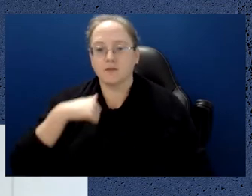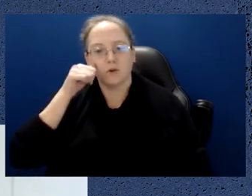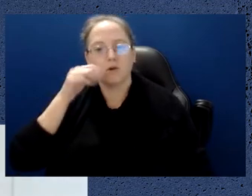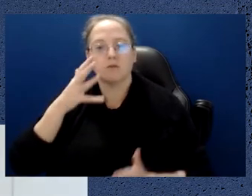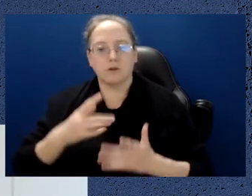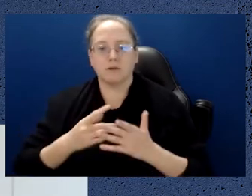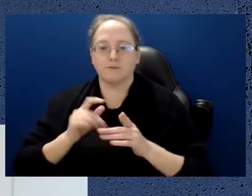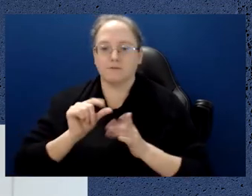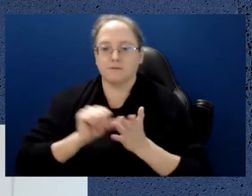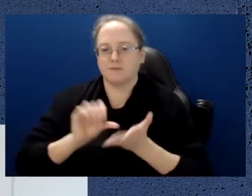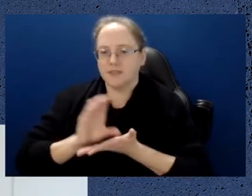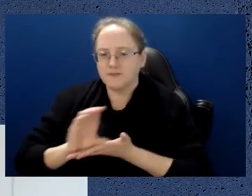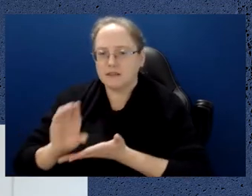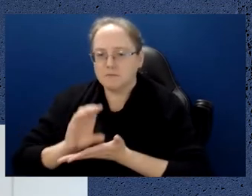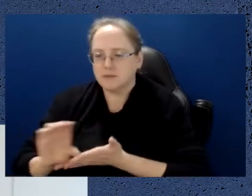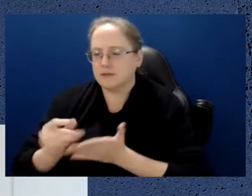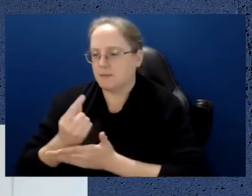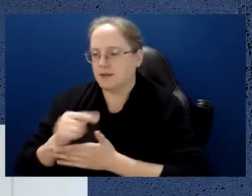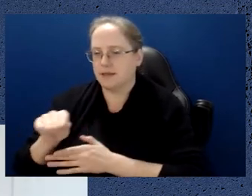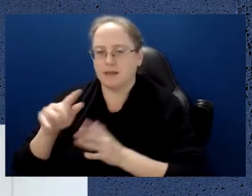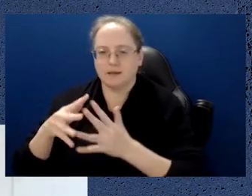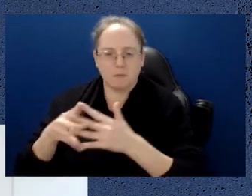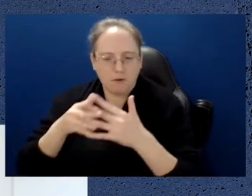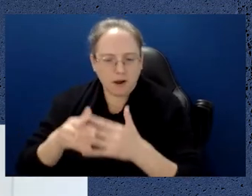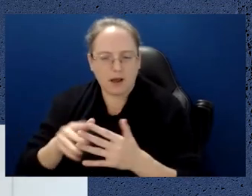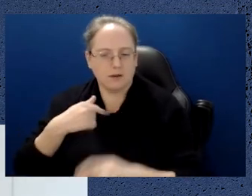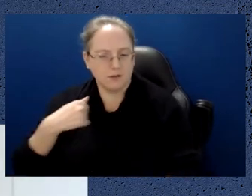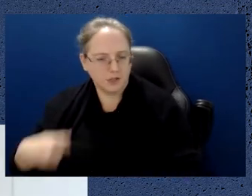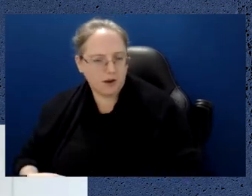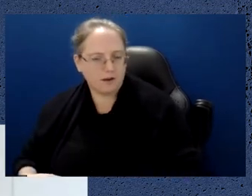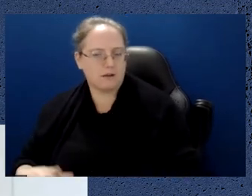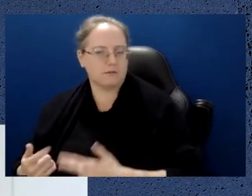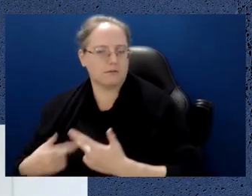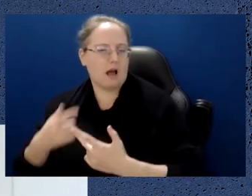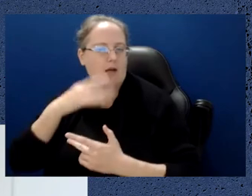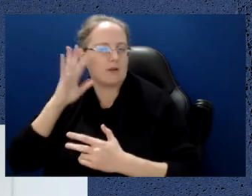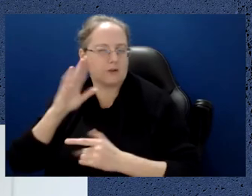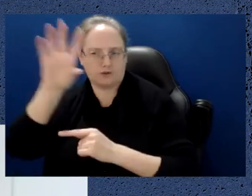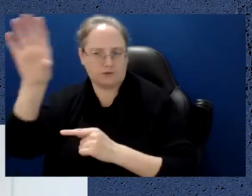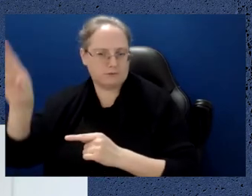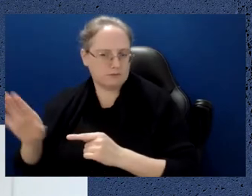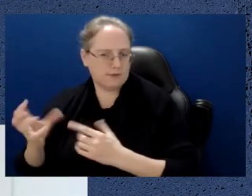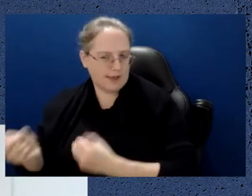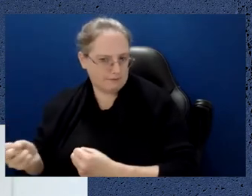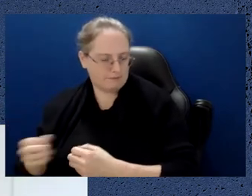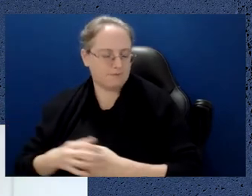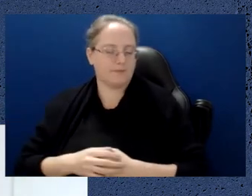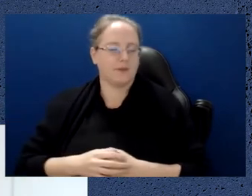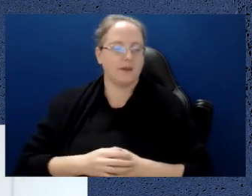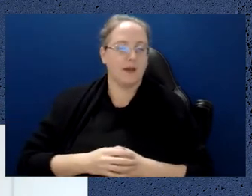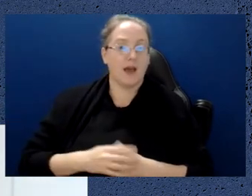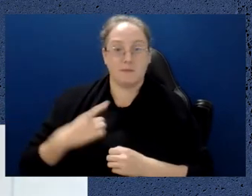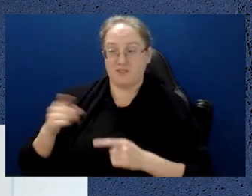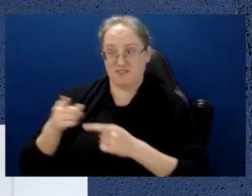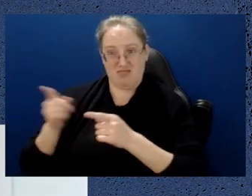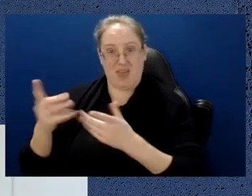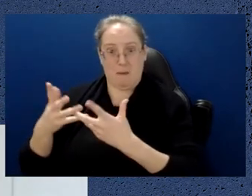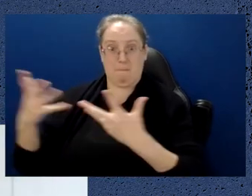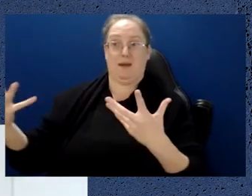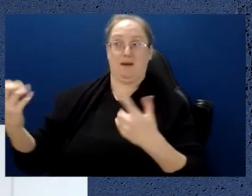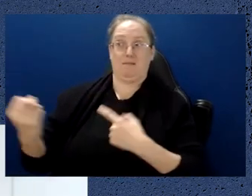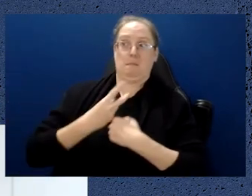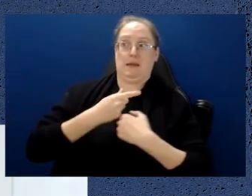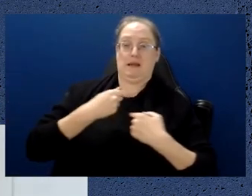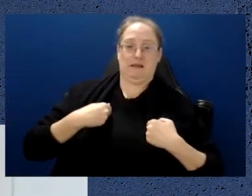China and the US and other countries around the world. What particular advantage, mean, given that they are so much bigger than we are